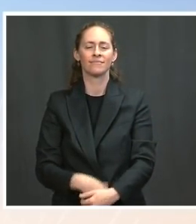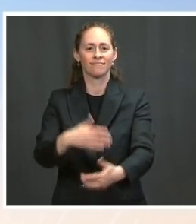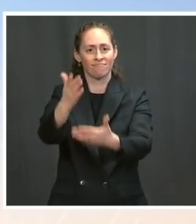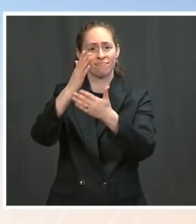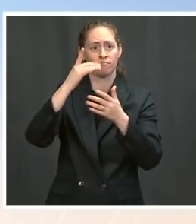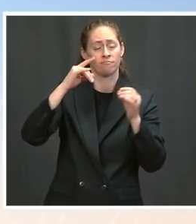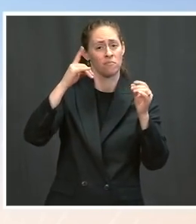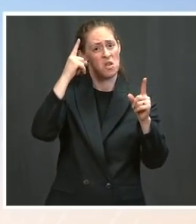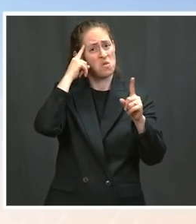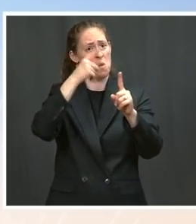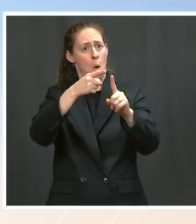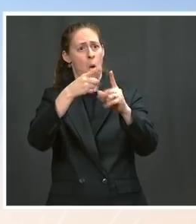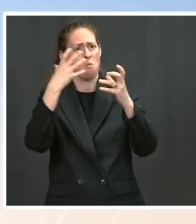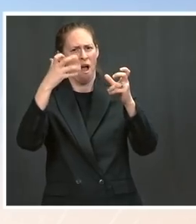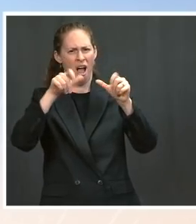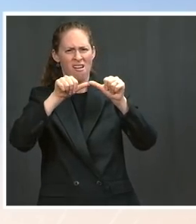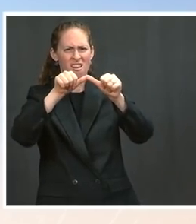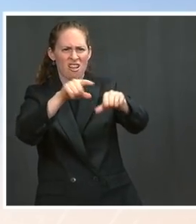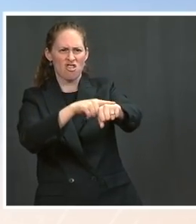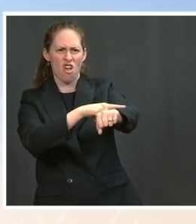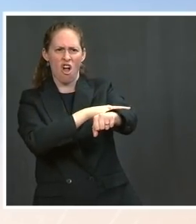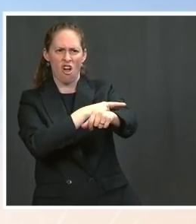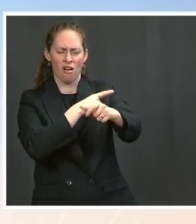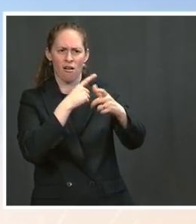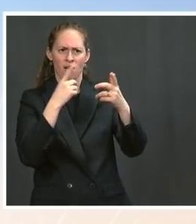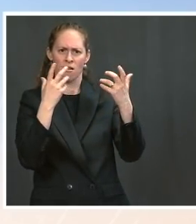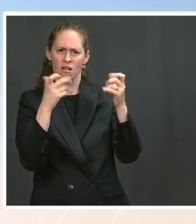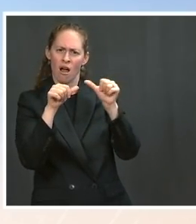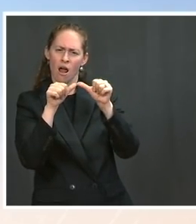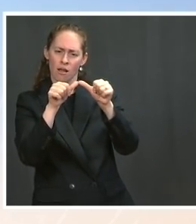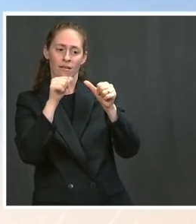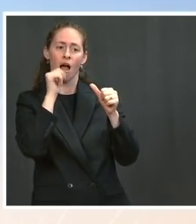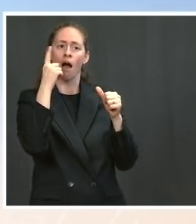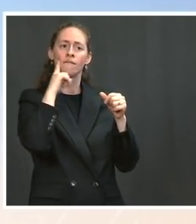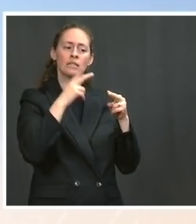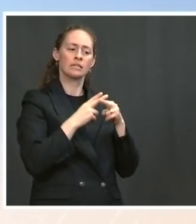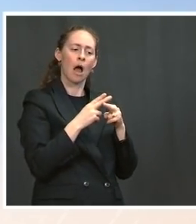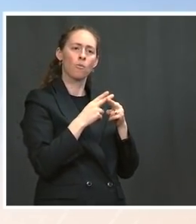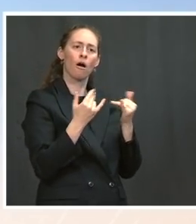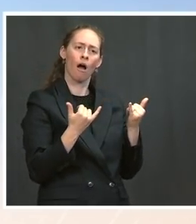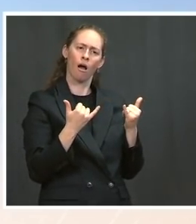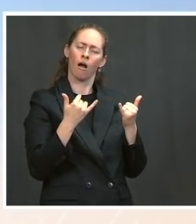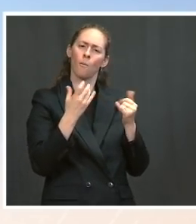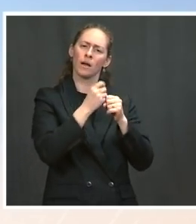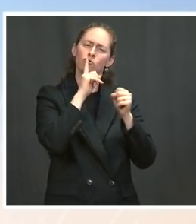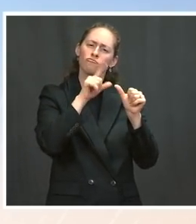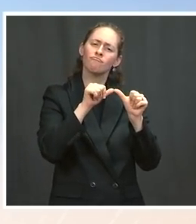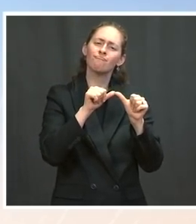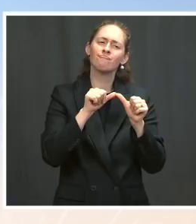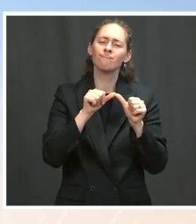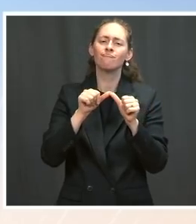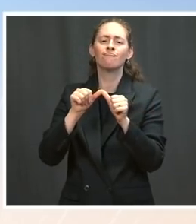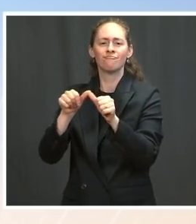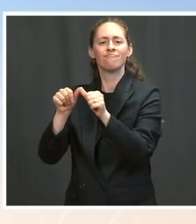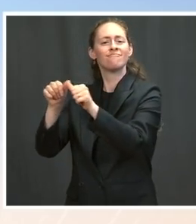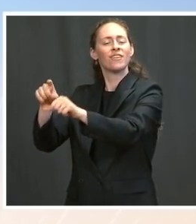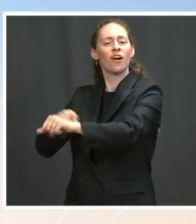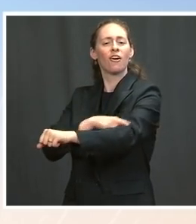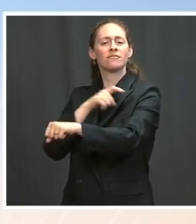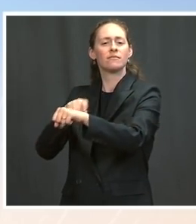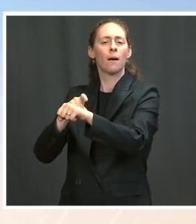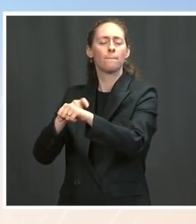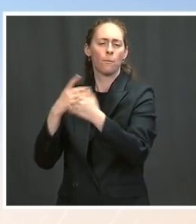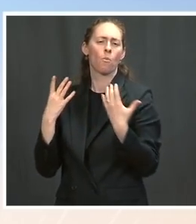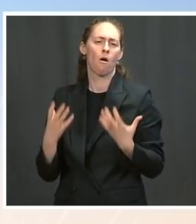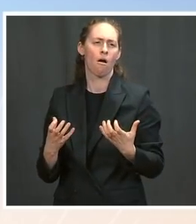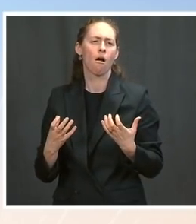to have an immediate benefit. They're meant to address and build us out of recovery over the long term. But certainly, for the American